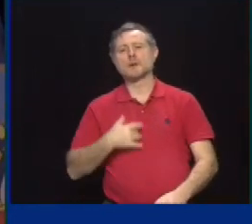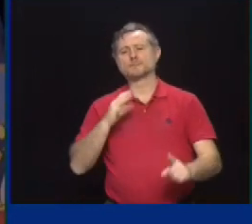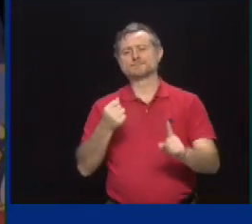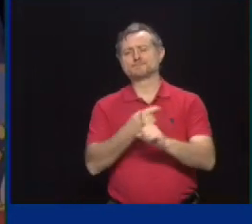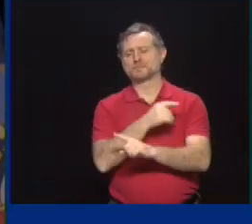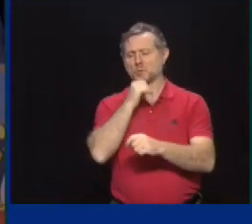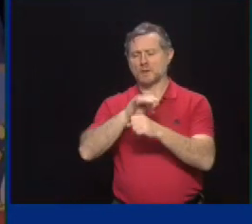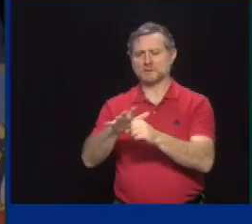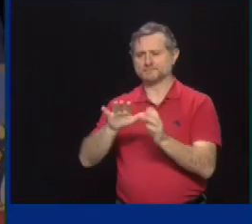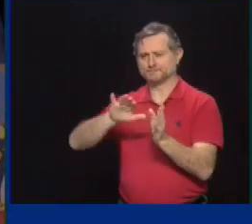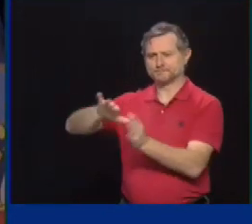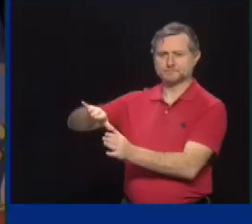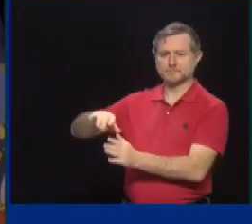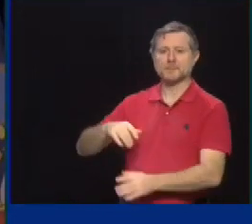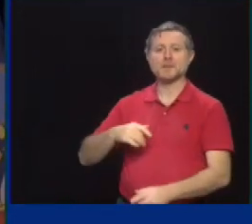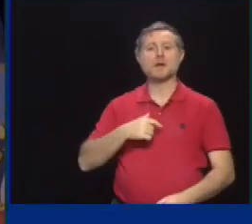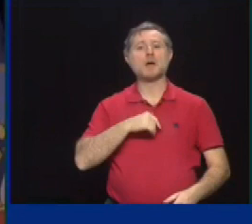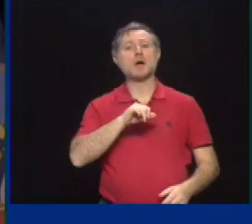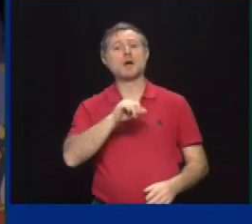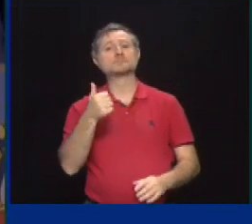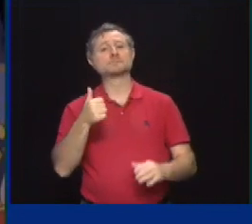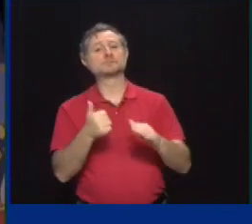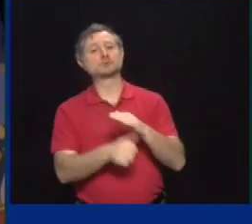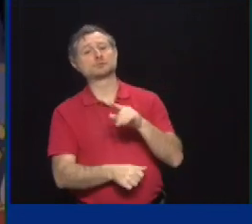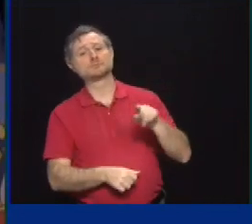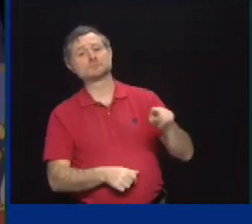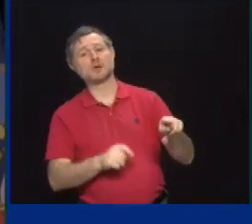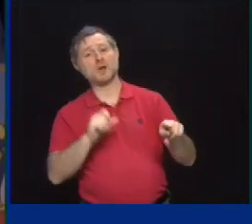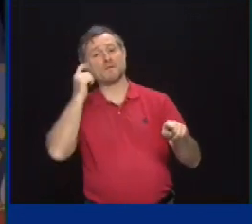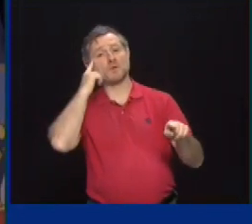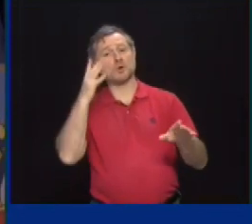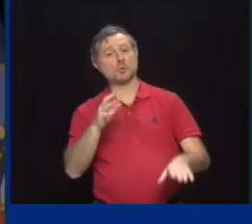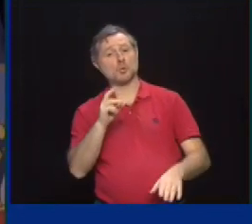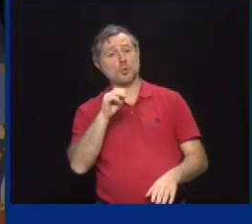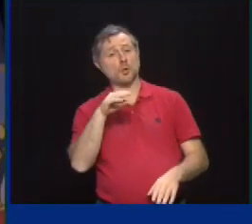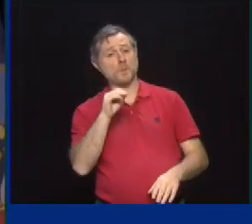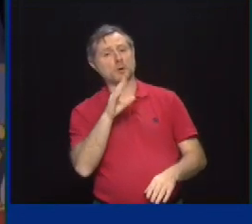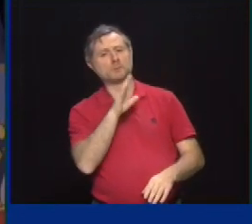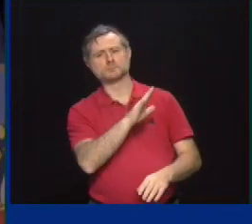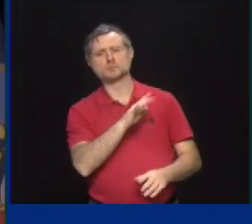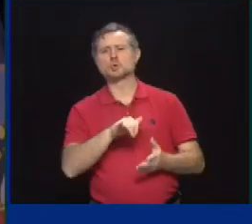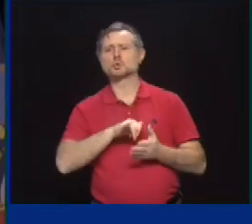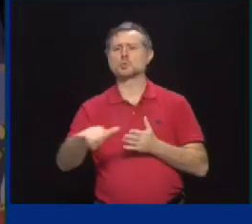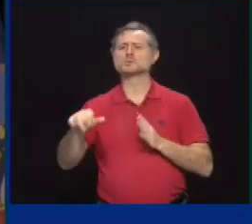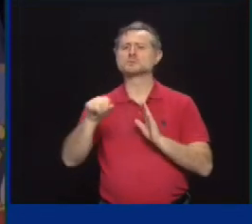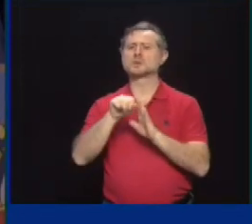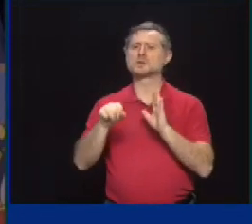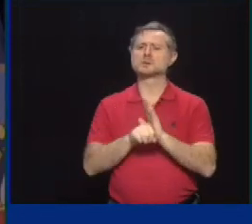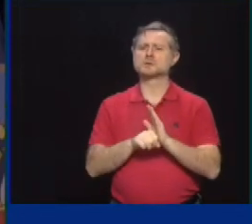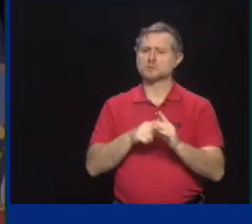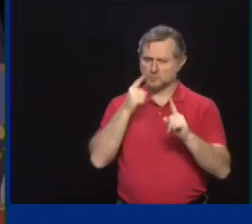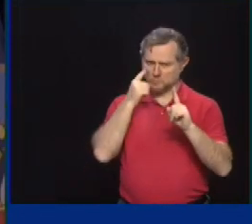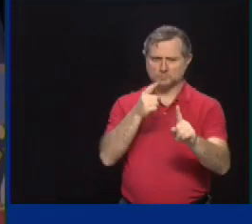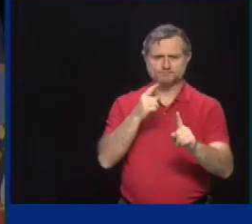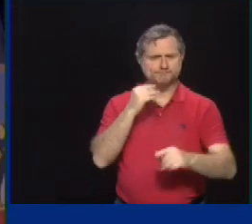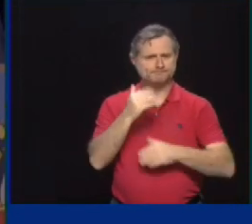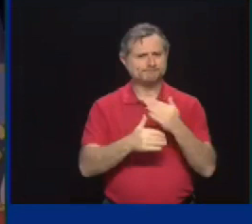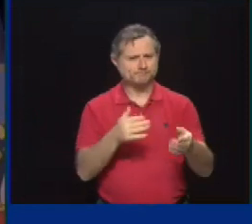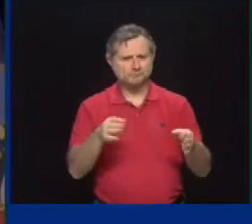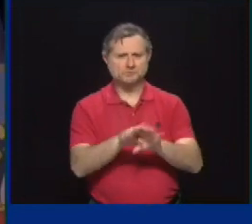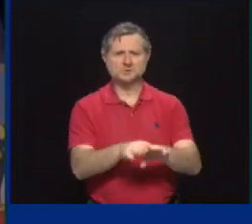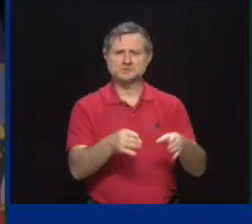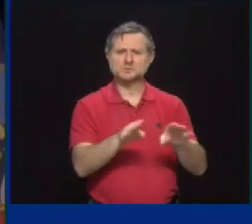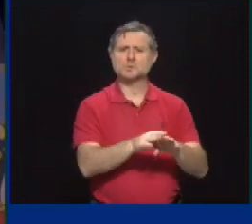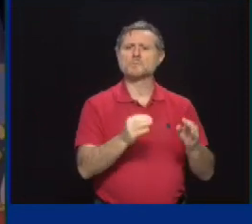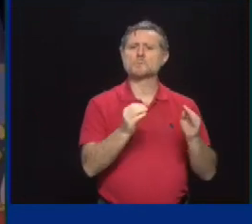Administration, New York State was on track to close more state prisons. I'd like to know where you stand on state prisons and are there more